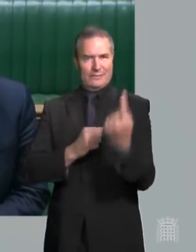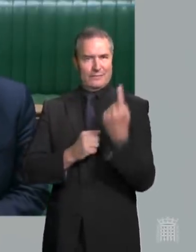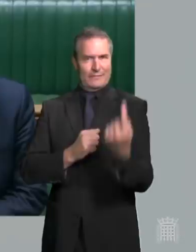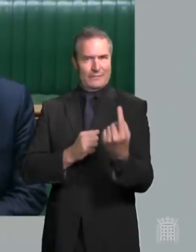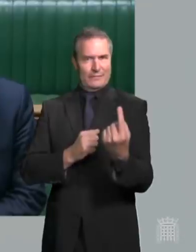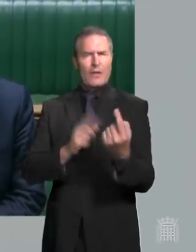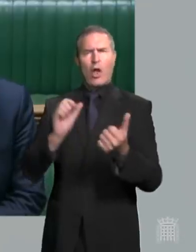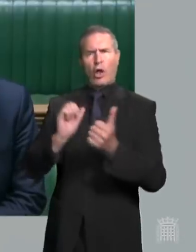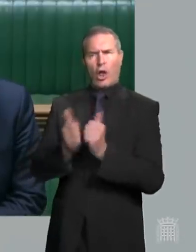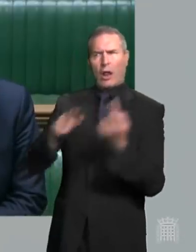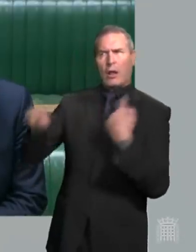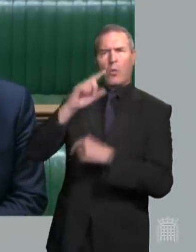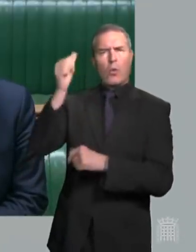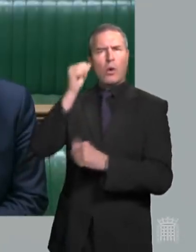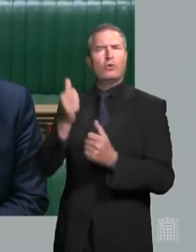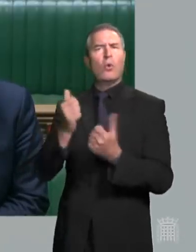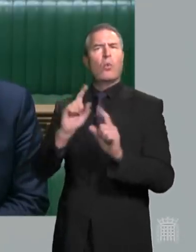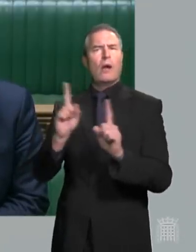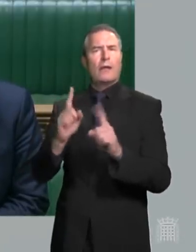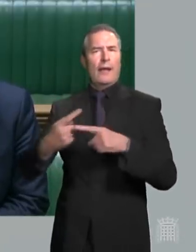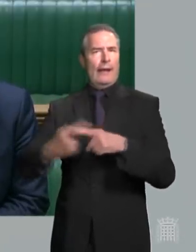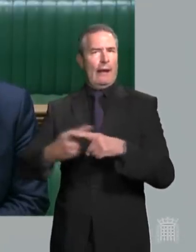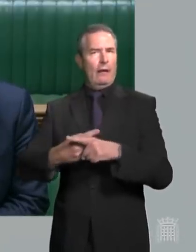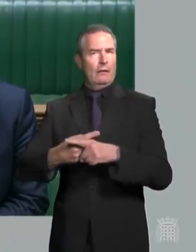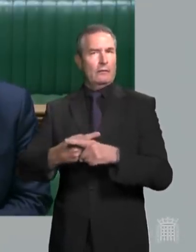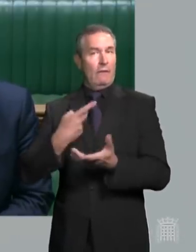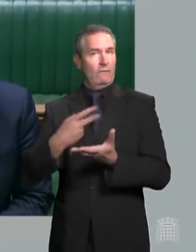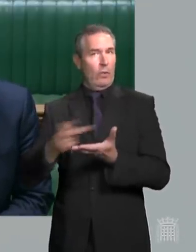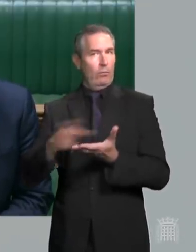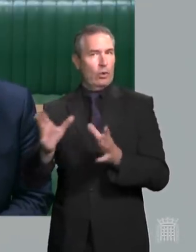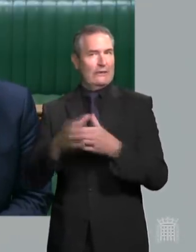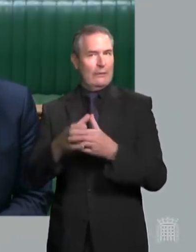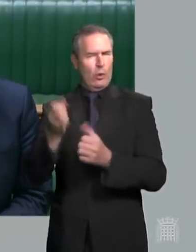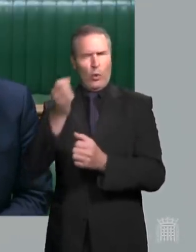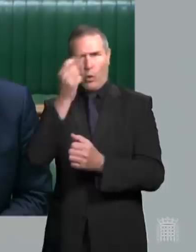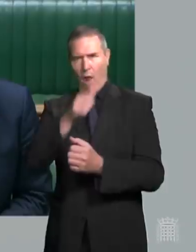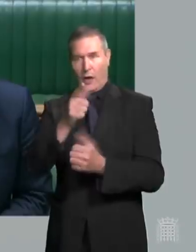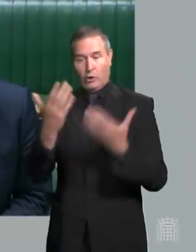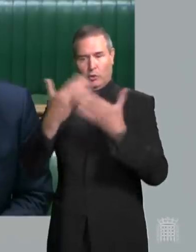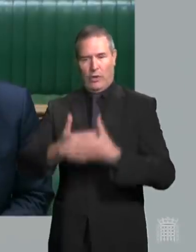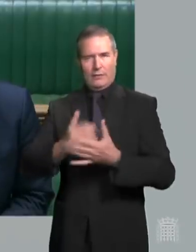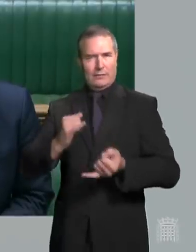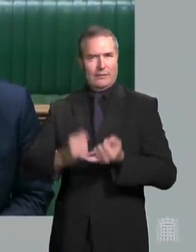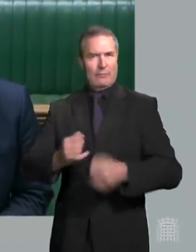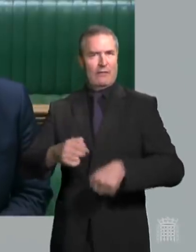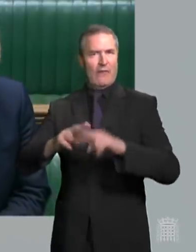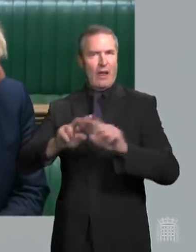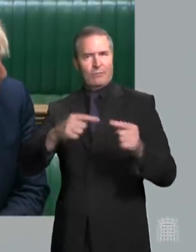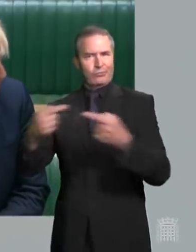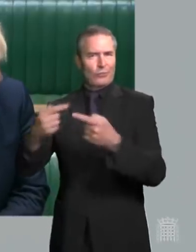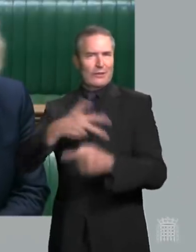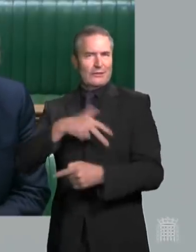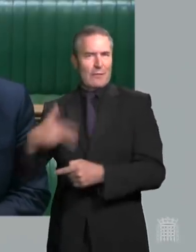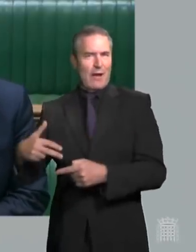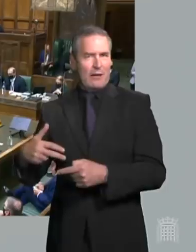Speaker, I am sure colleagues will also want to join me in wishing the England football team the best of luck for tonight's semi-final against Denmark.